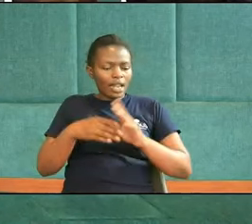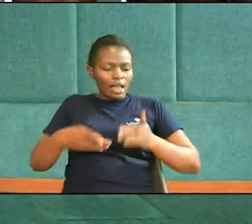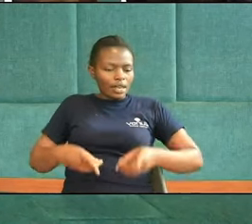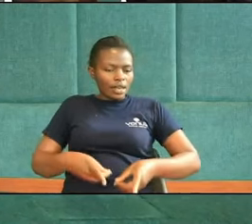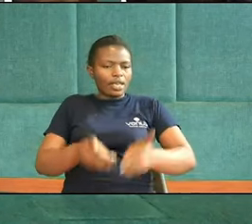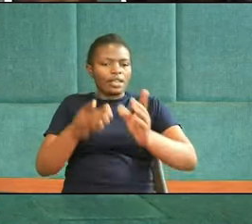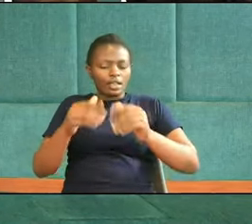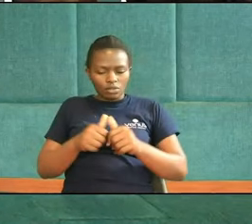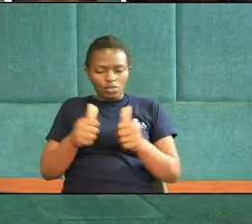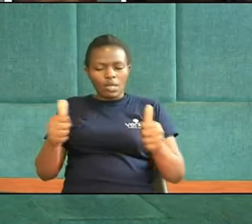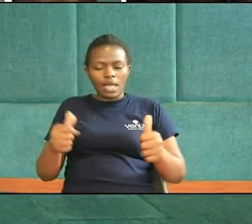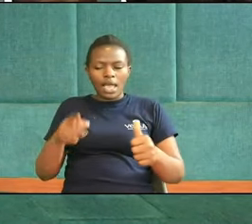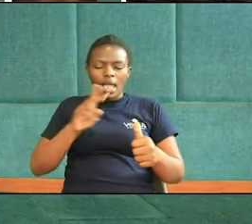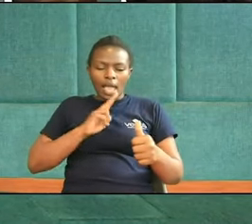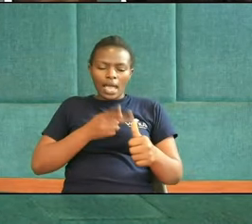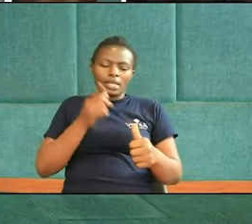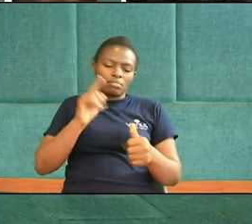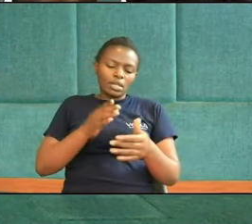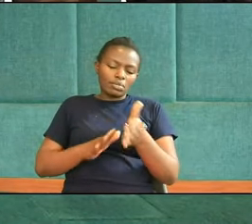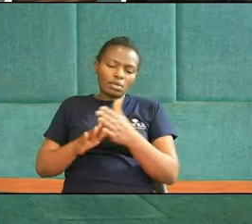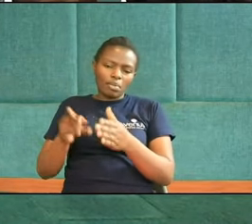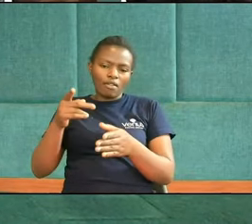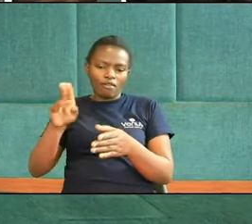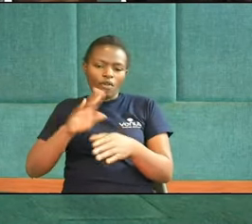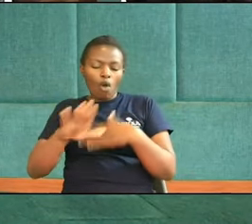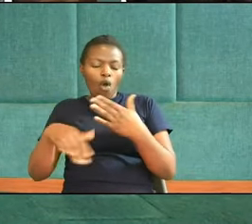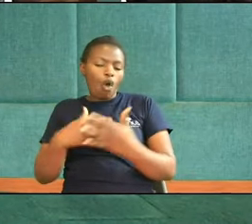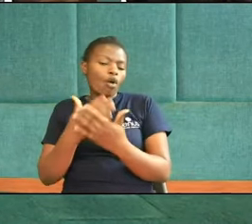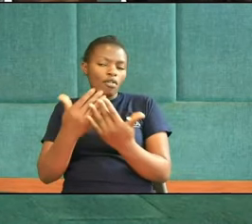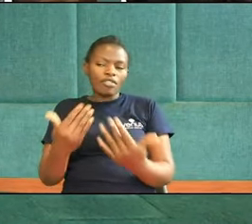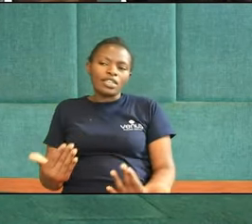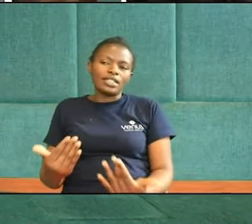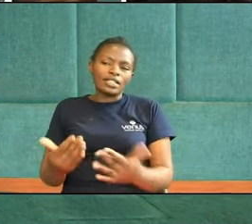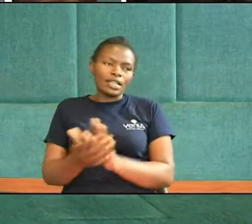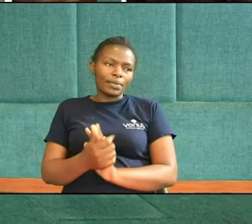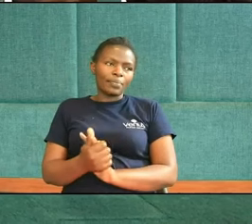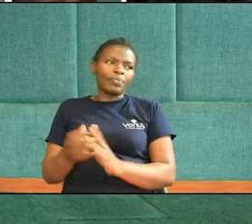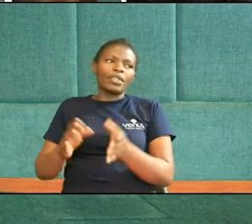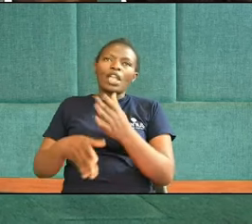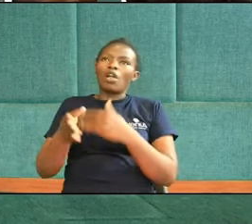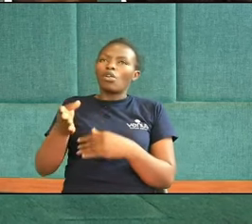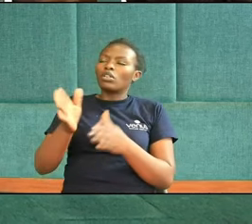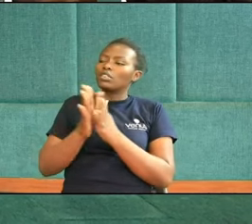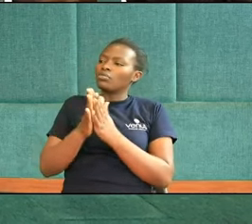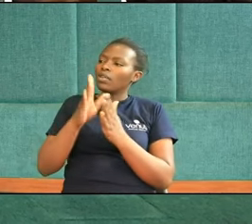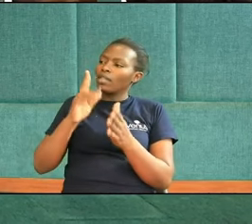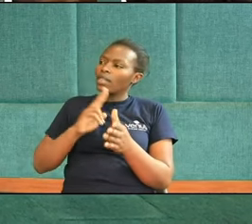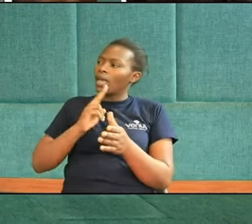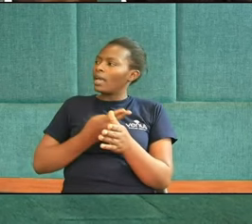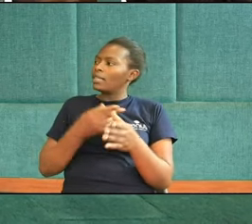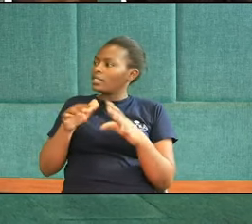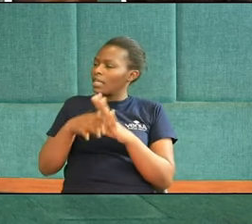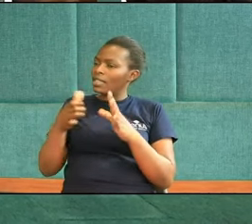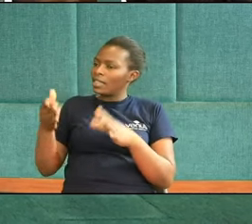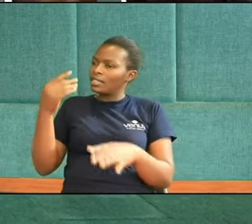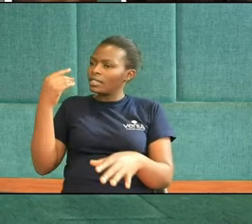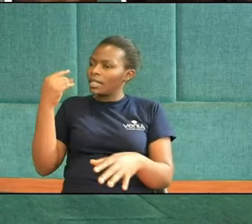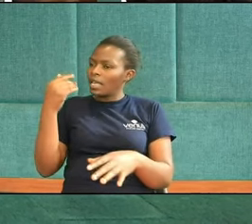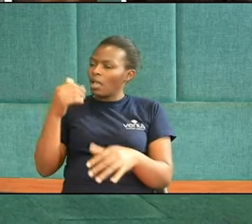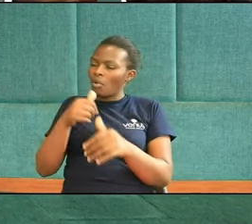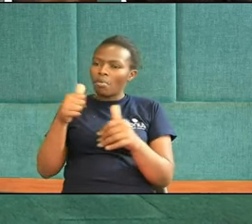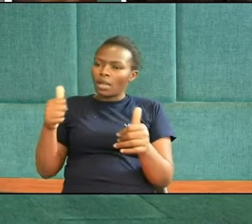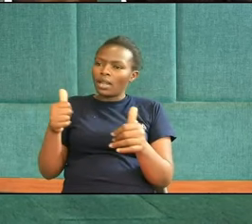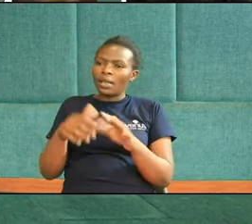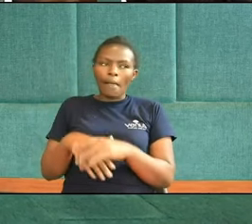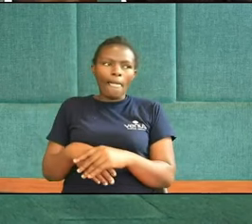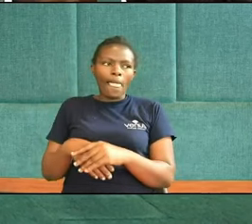And we do need to prepare for them And God is there With us Constantly Alright So I think we've come To the end of our